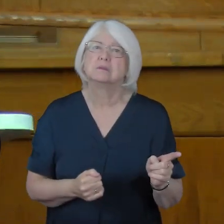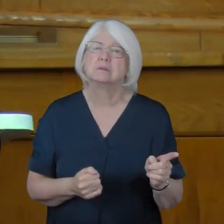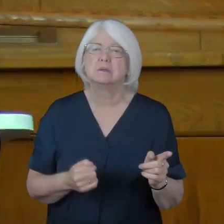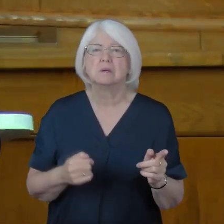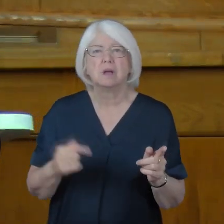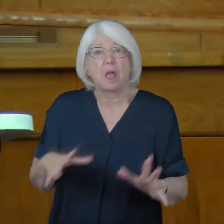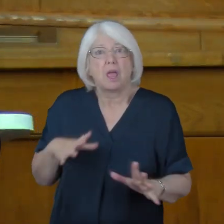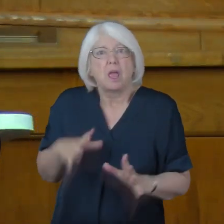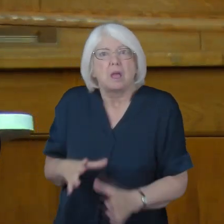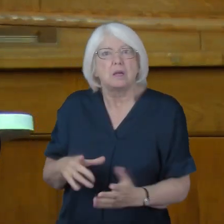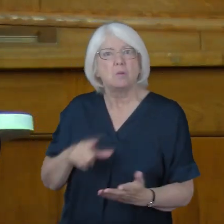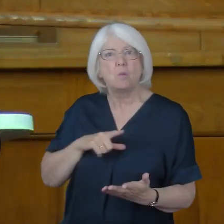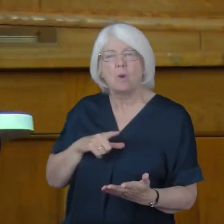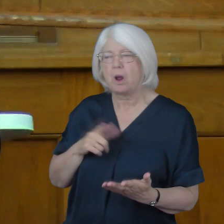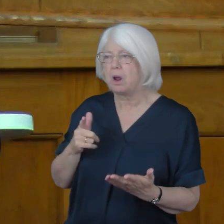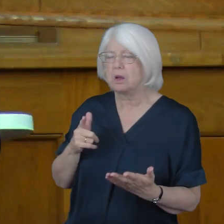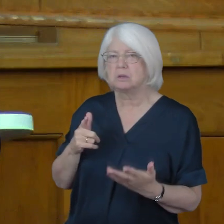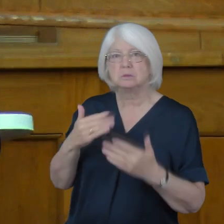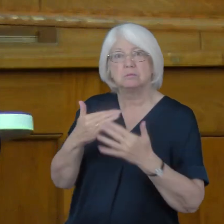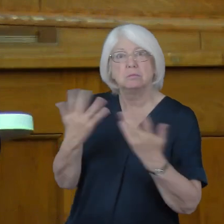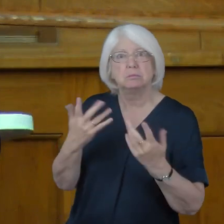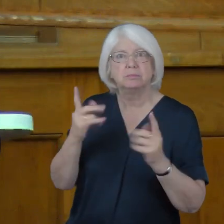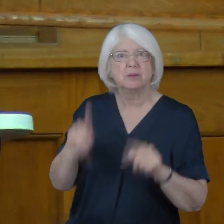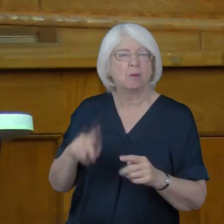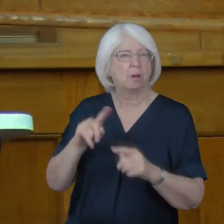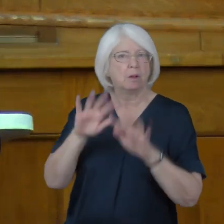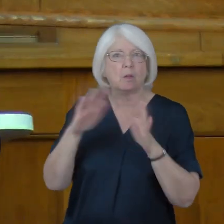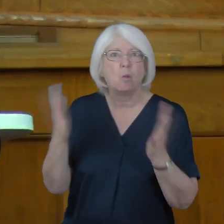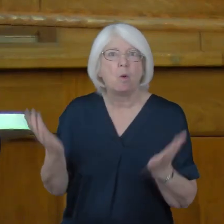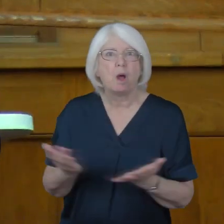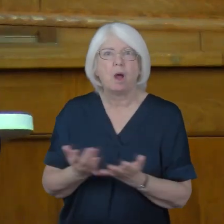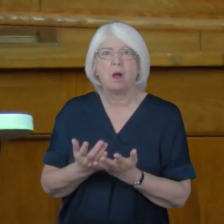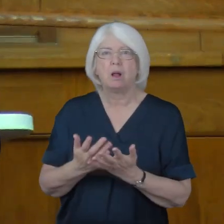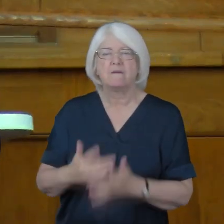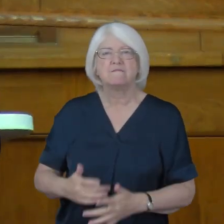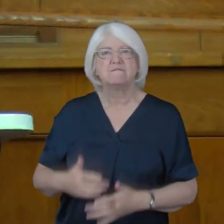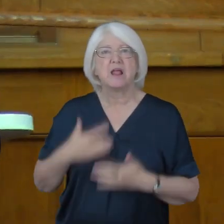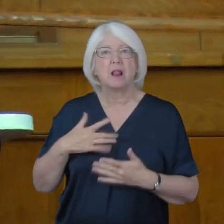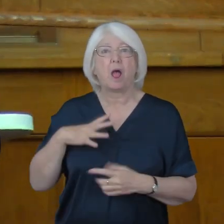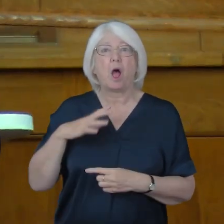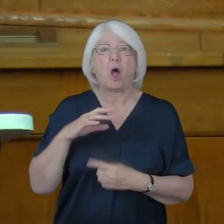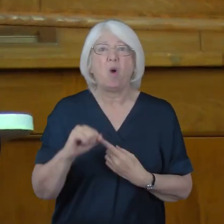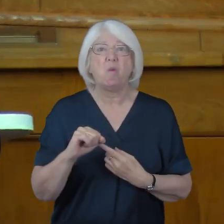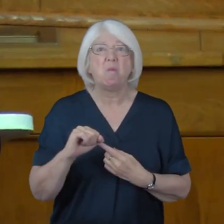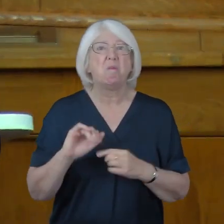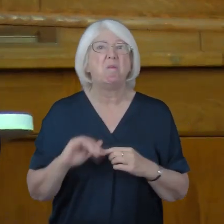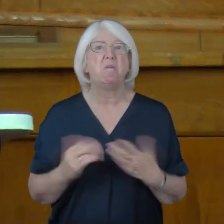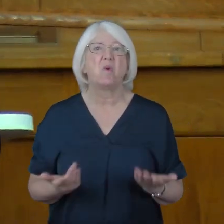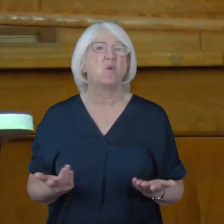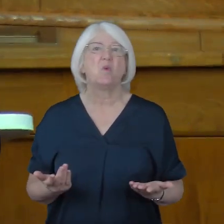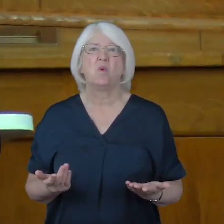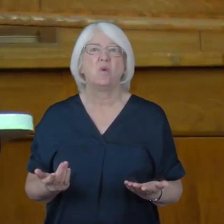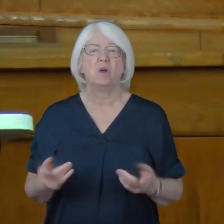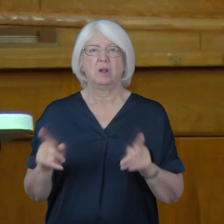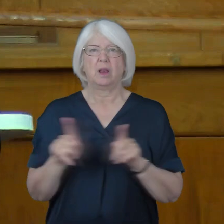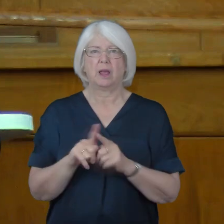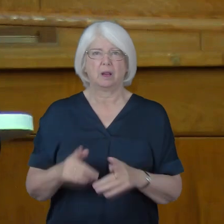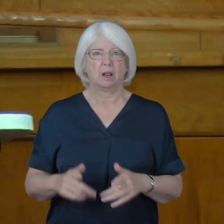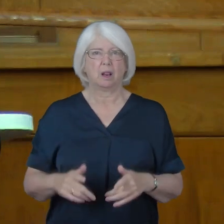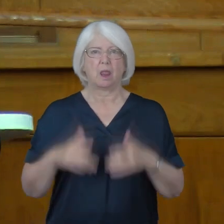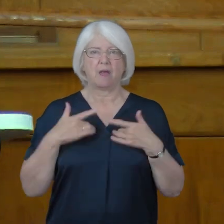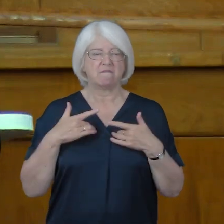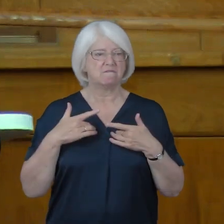it because it has left so many people across the world feeling hopeless, as if life